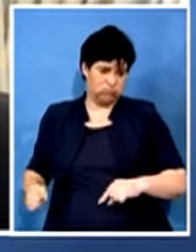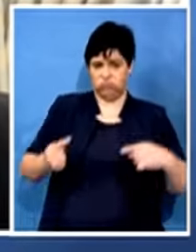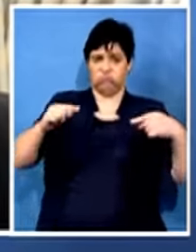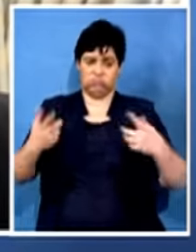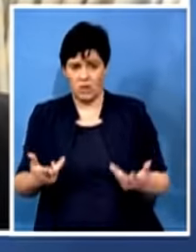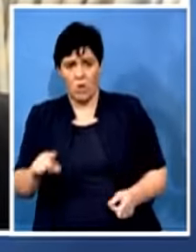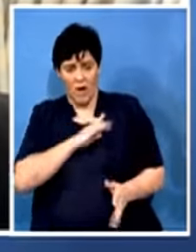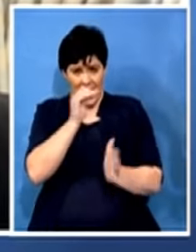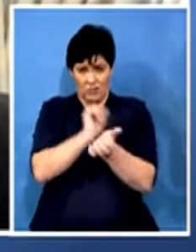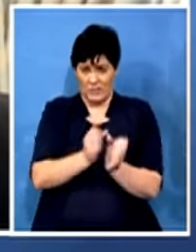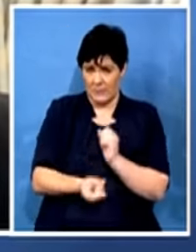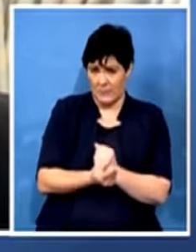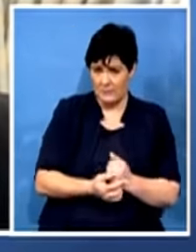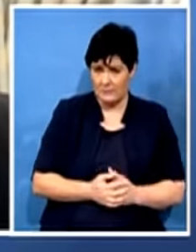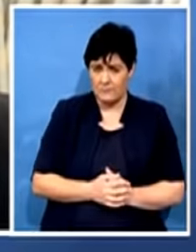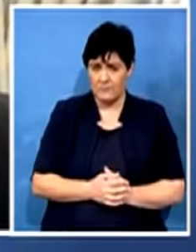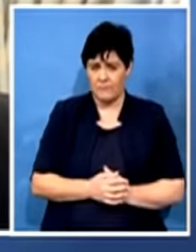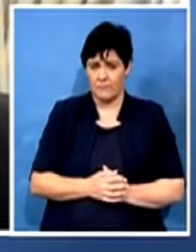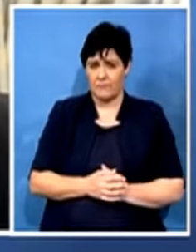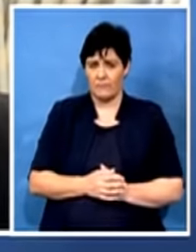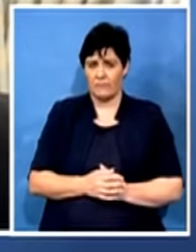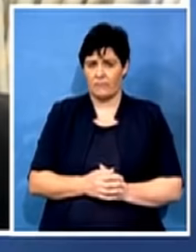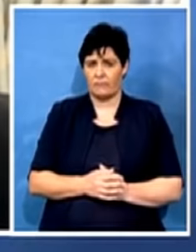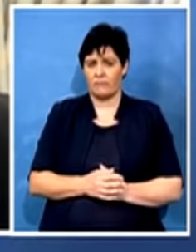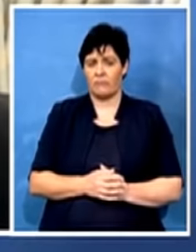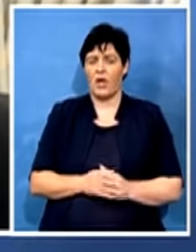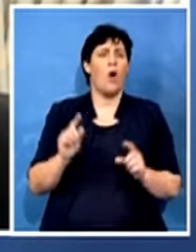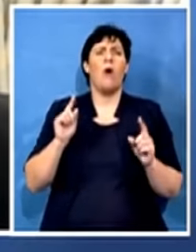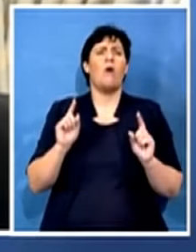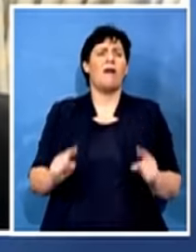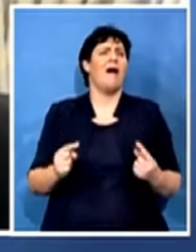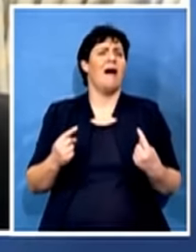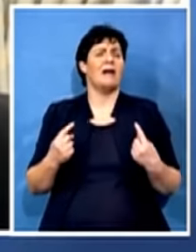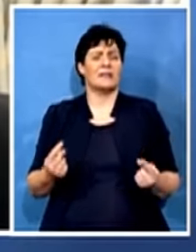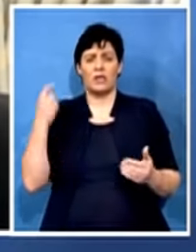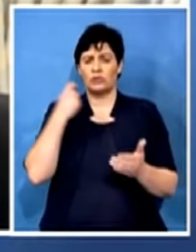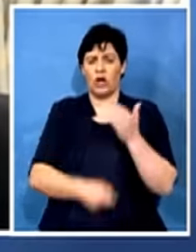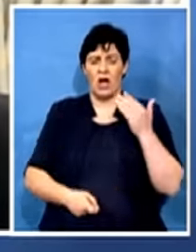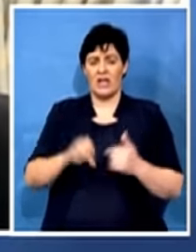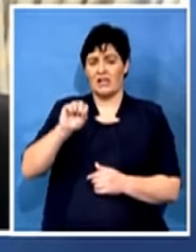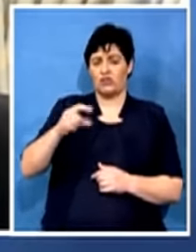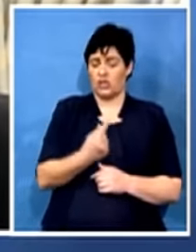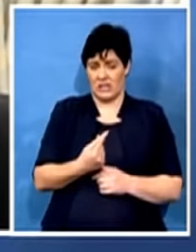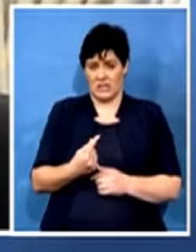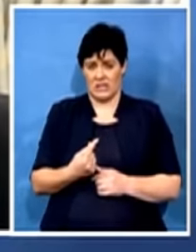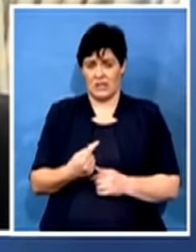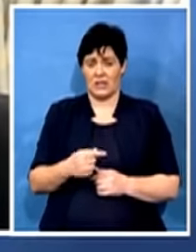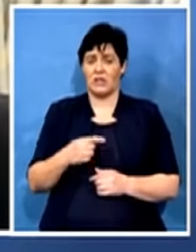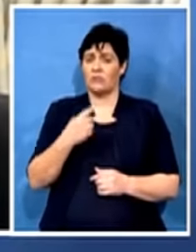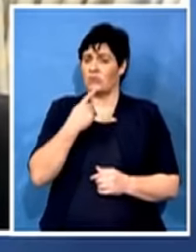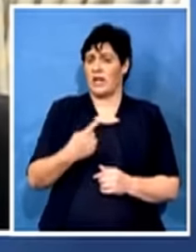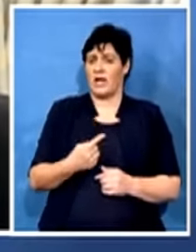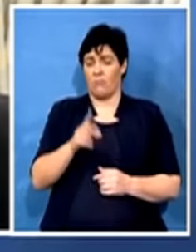You cannot equate the charging of Secretary-General Ace Mahashule to what we saw in 2003,